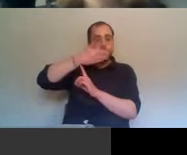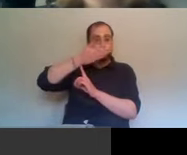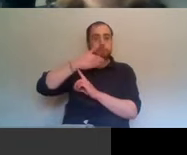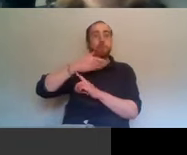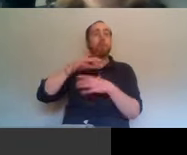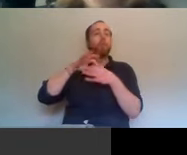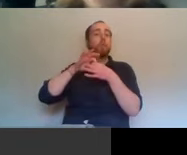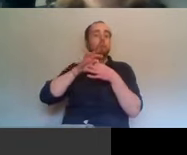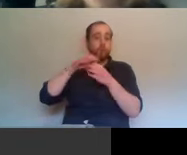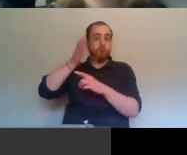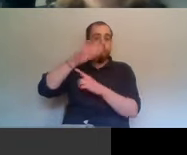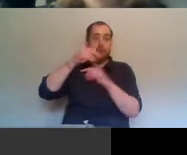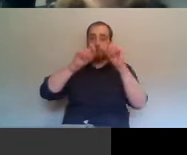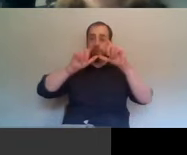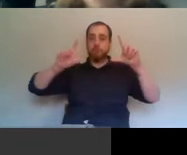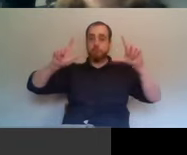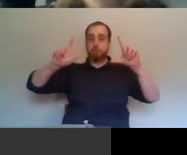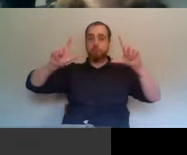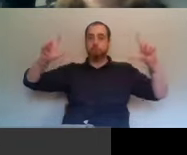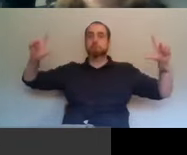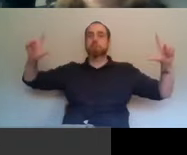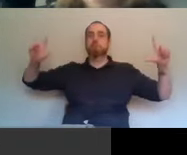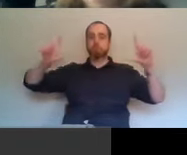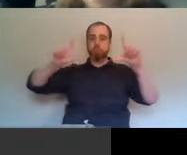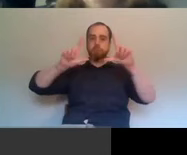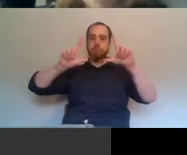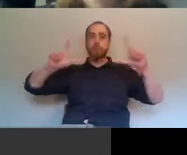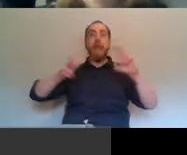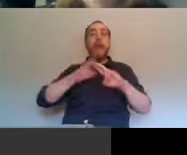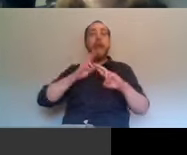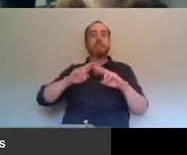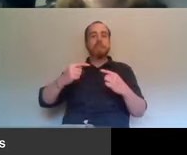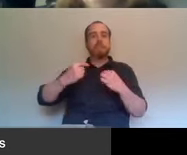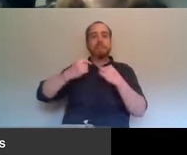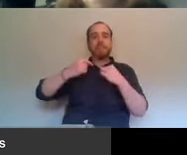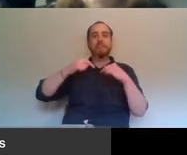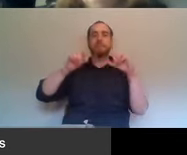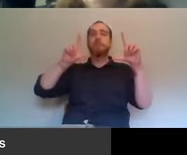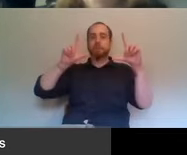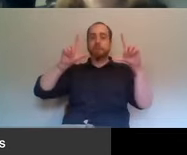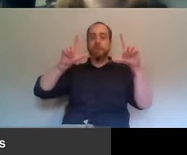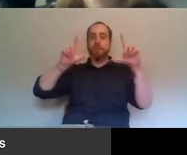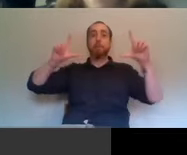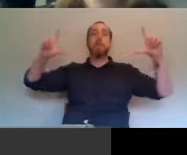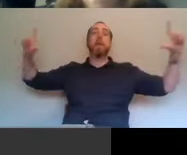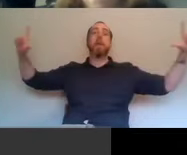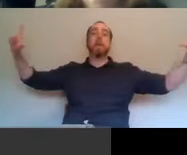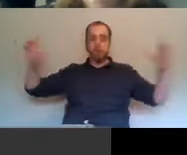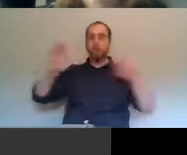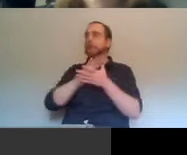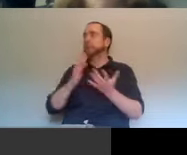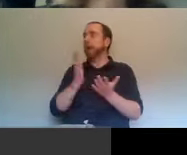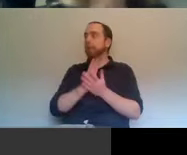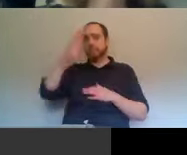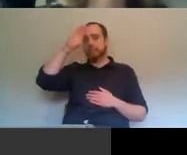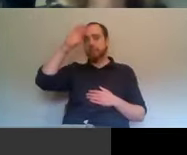stability of the Union. So the more danger to the Union, the bigger the flag behind Boris Johnson seems to get. And we've seen it. mean, the Scotland,